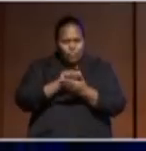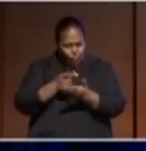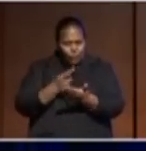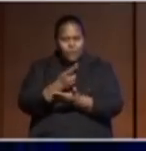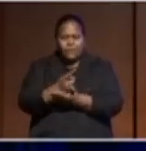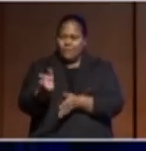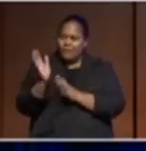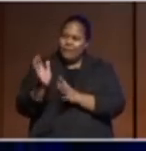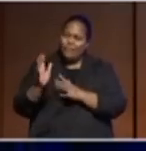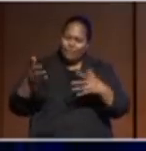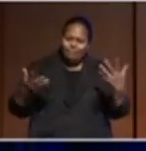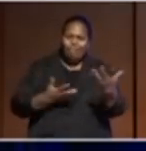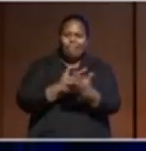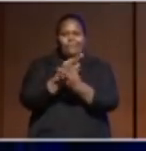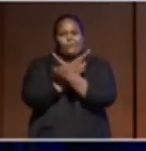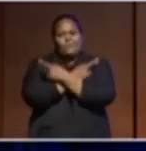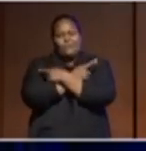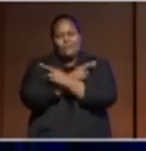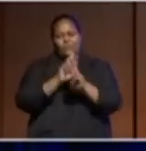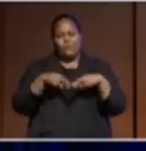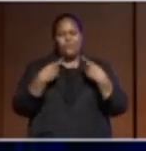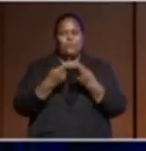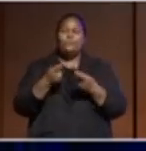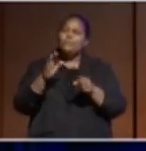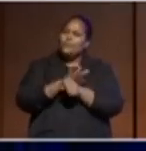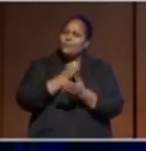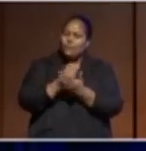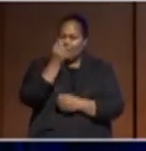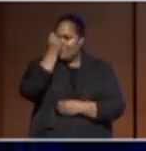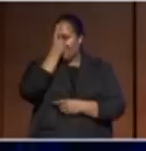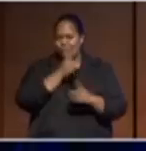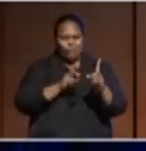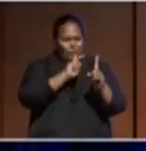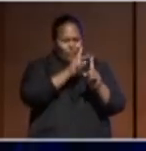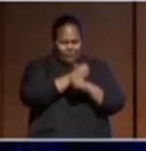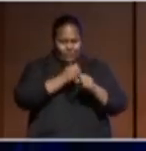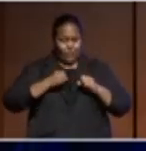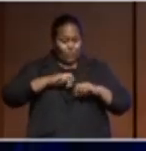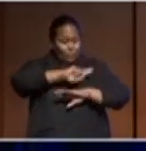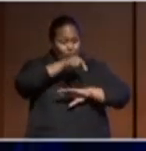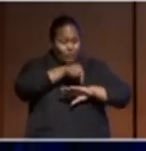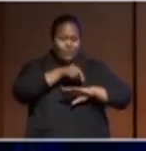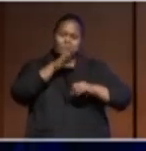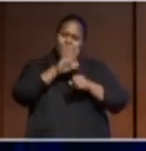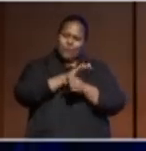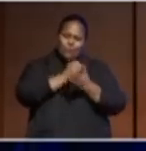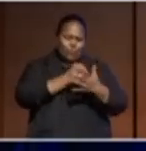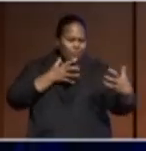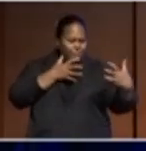dialogue, respectful relationship, understanding the priorities of our region, aligning ourselves with those priorities,